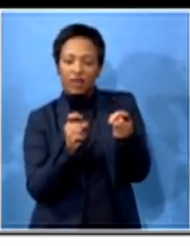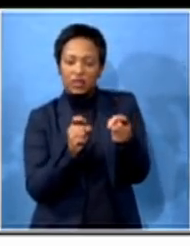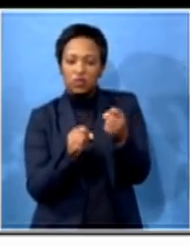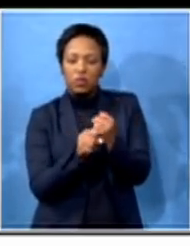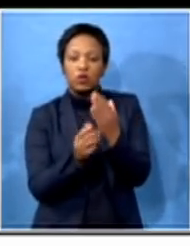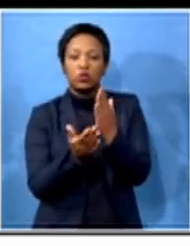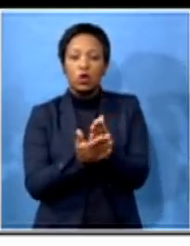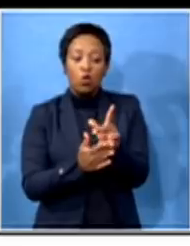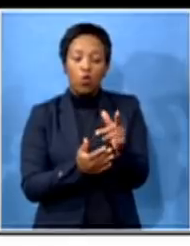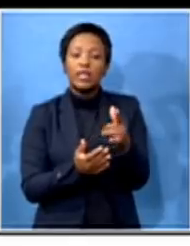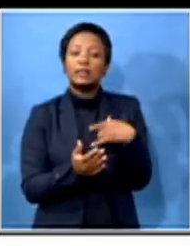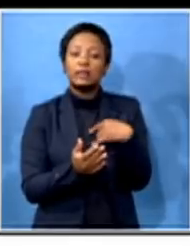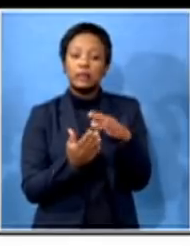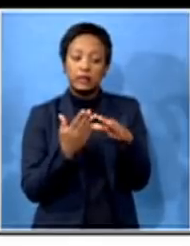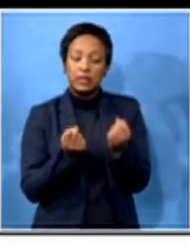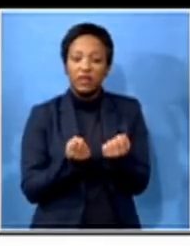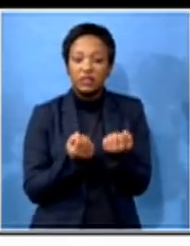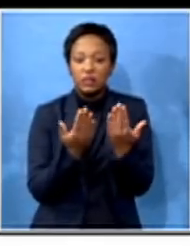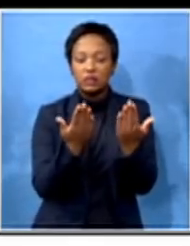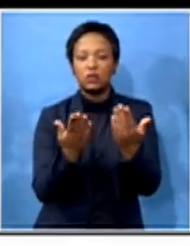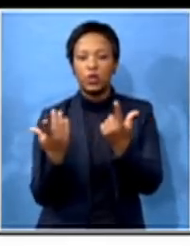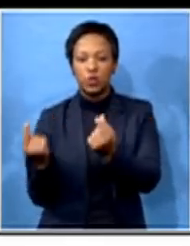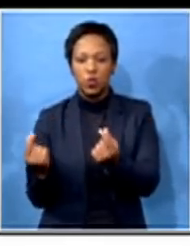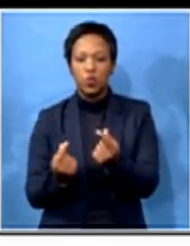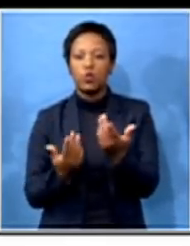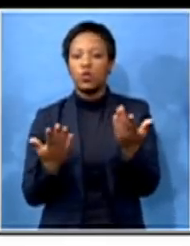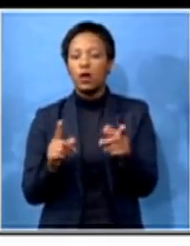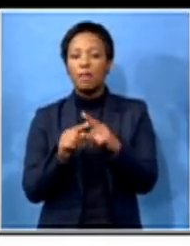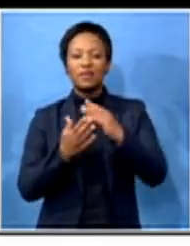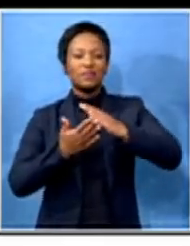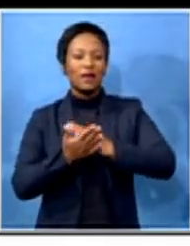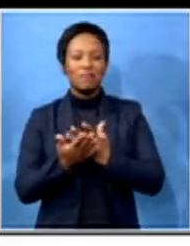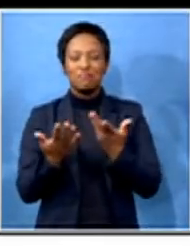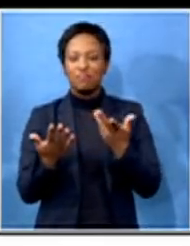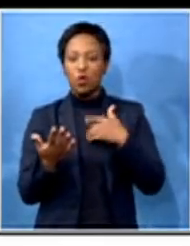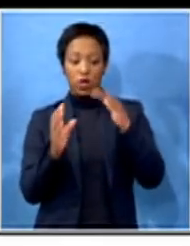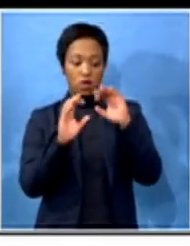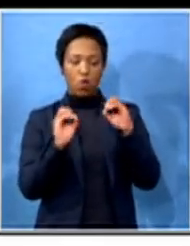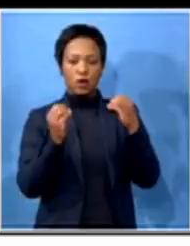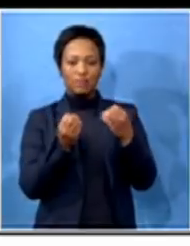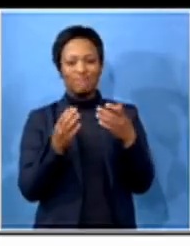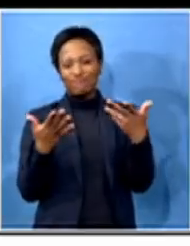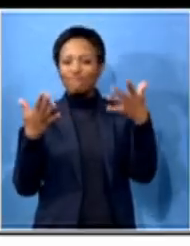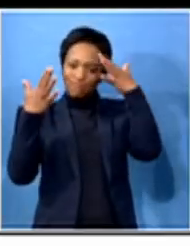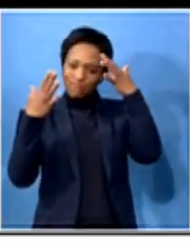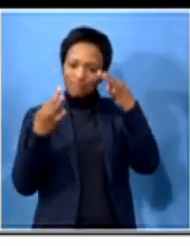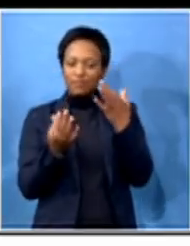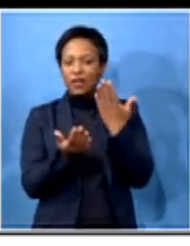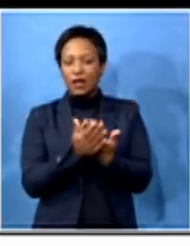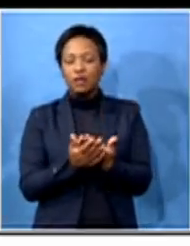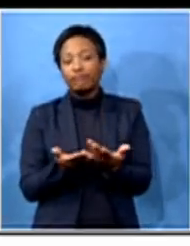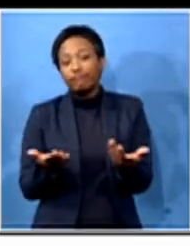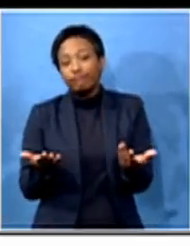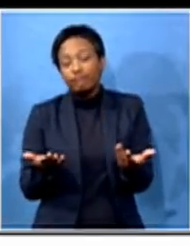service delivery is moving in the right direction. There are some of the decisions you have to take as an organization. They might not be happy